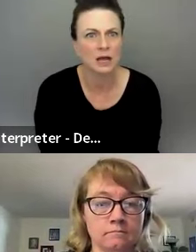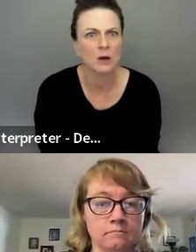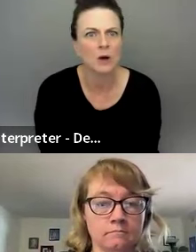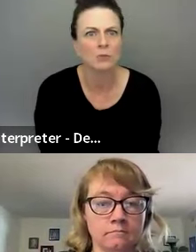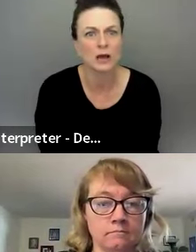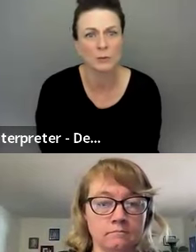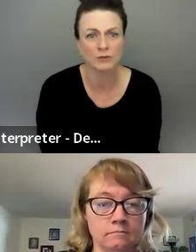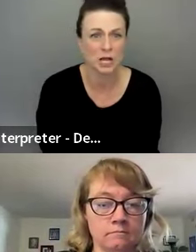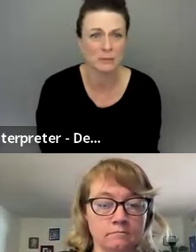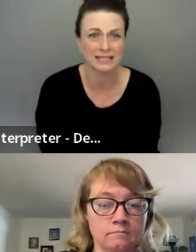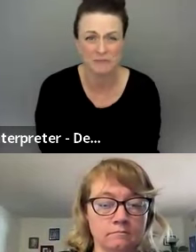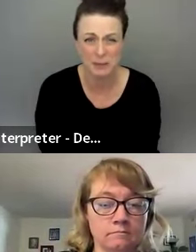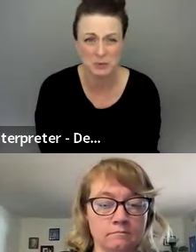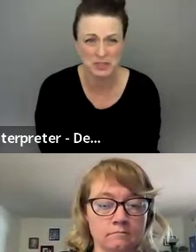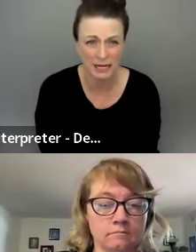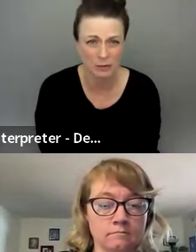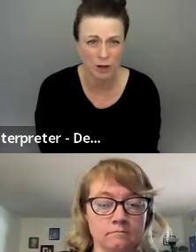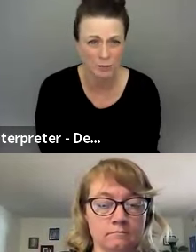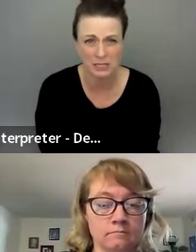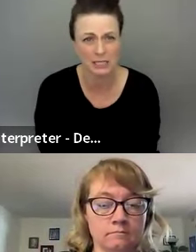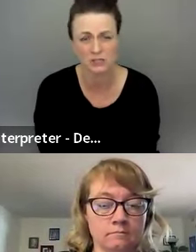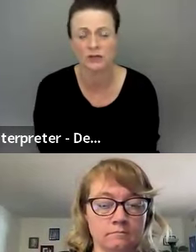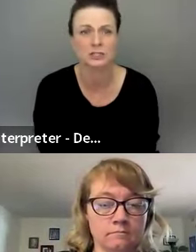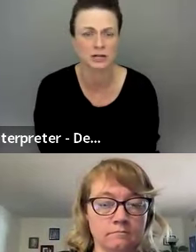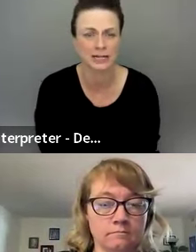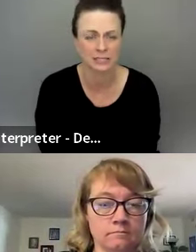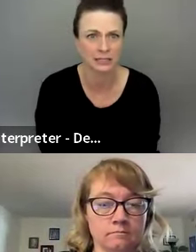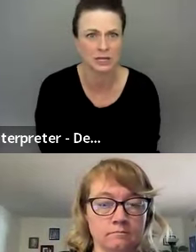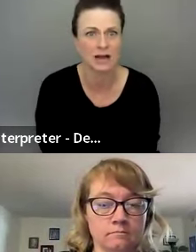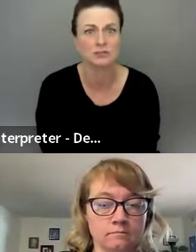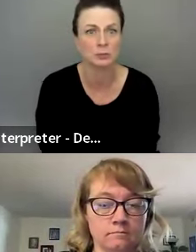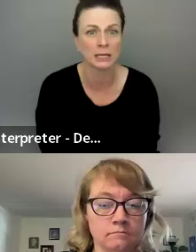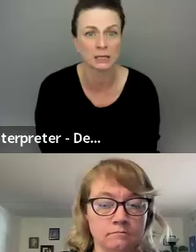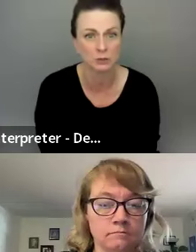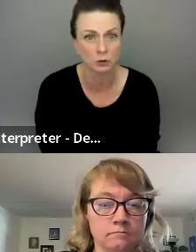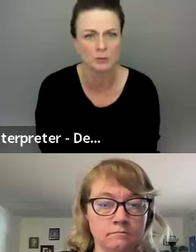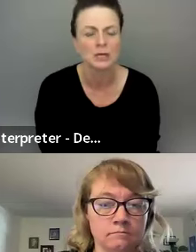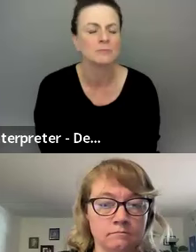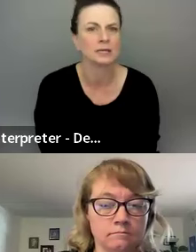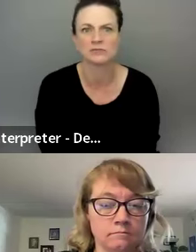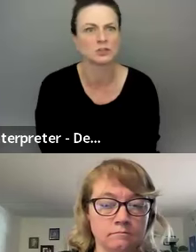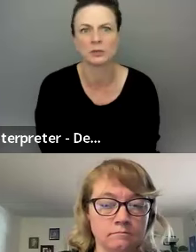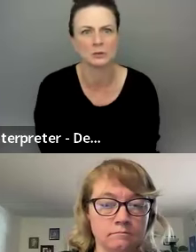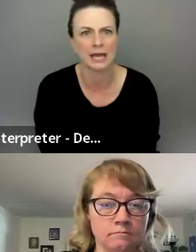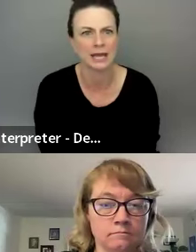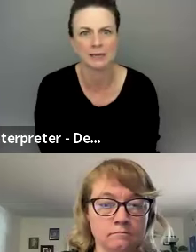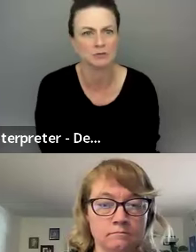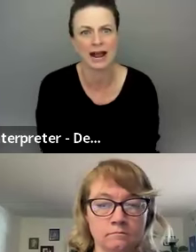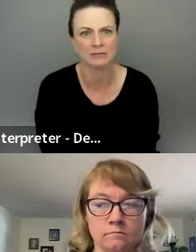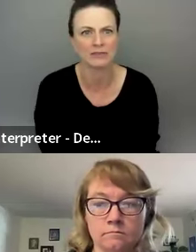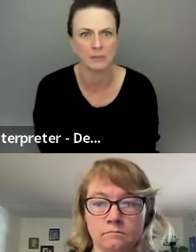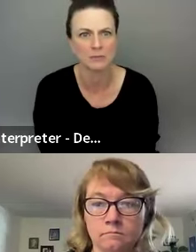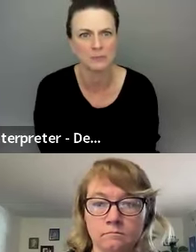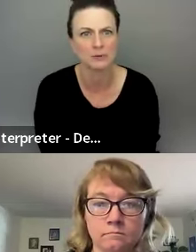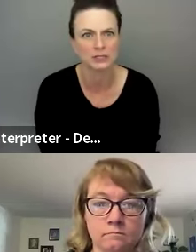so yeah, well, if talking about deaf people signing, Rob is saying it's very distracting to have too many in the group because visually you can't keep